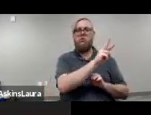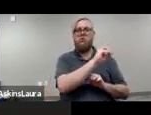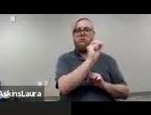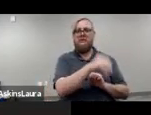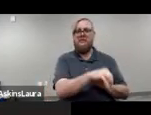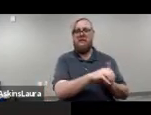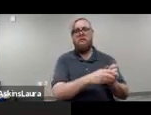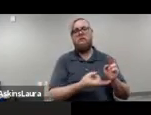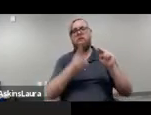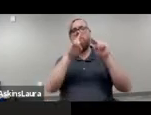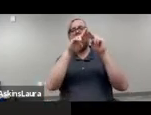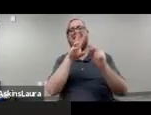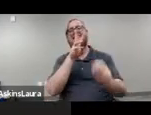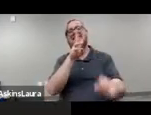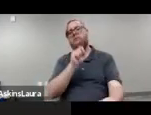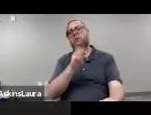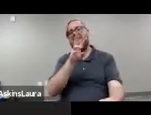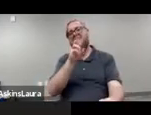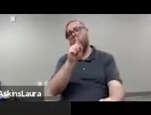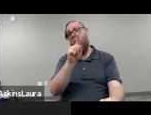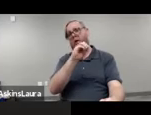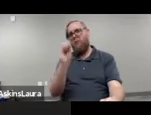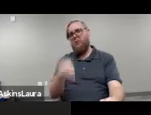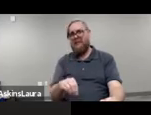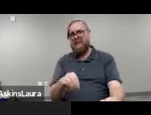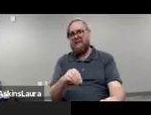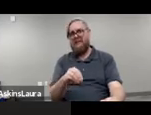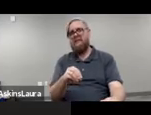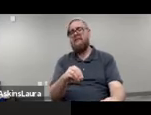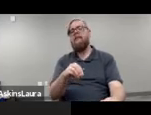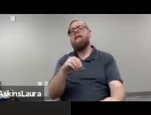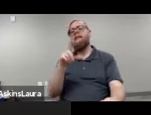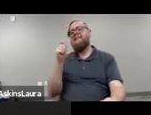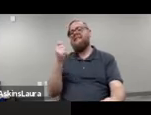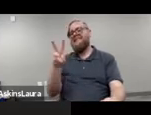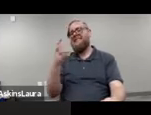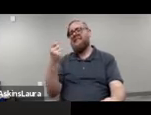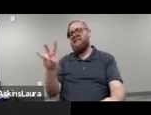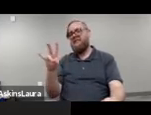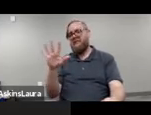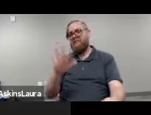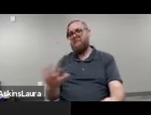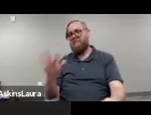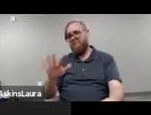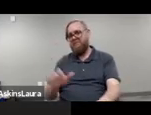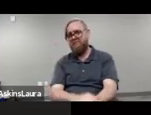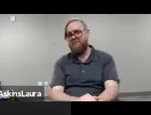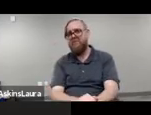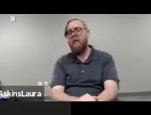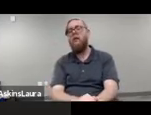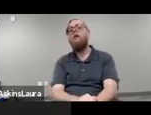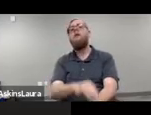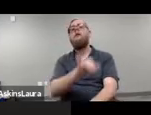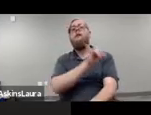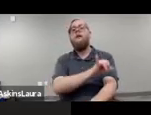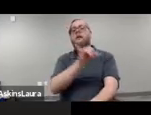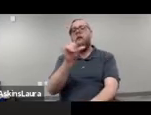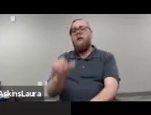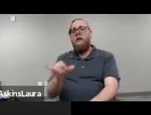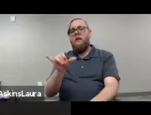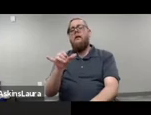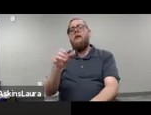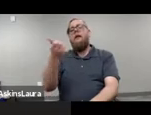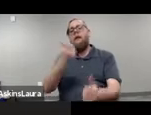to 6.61 percent, in fiscal year 16-17. So likewise, incidence